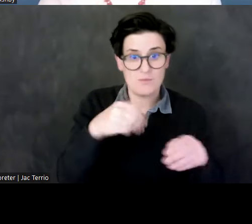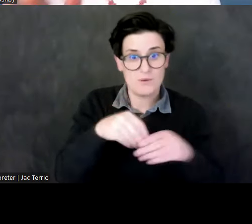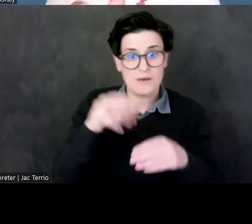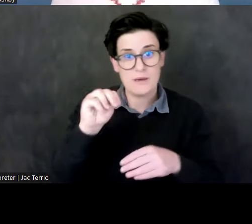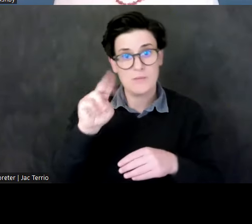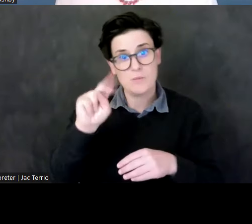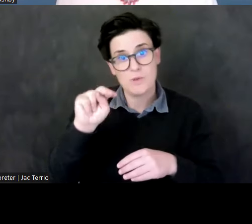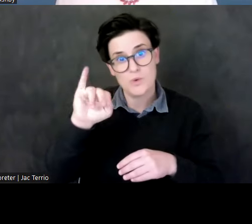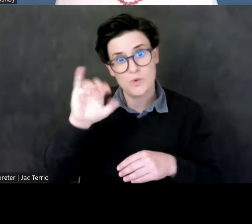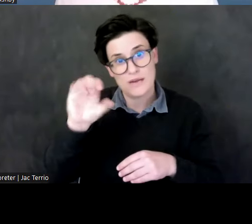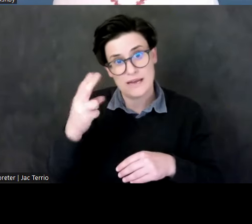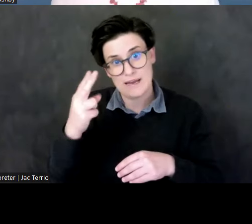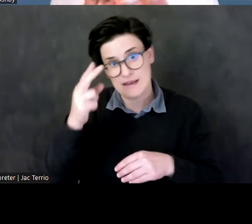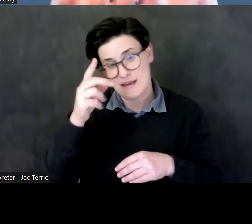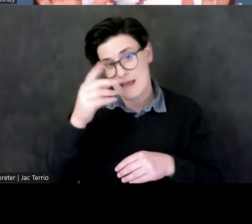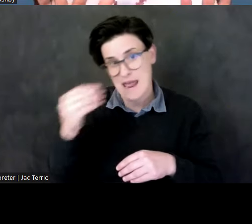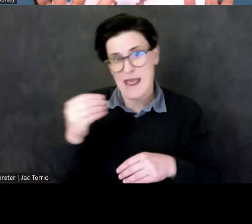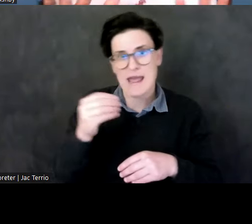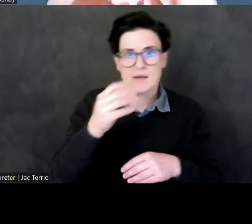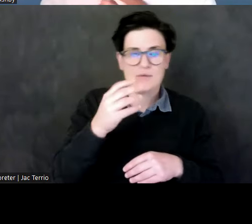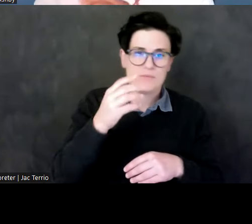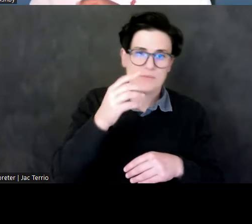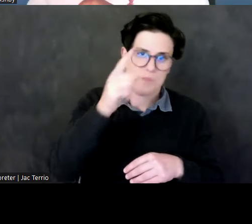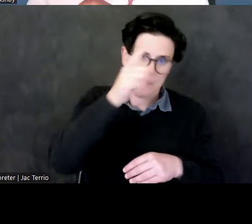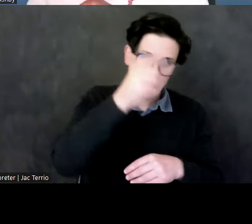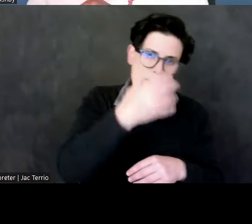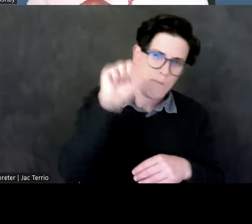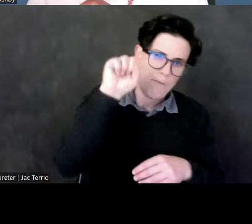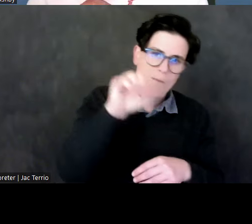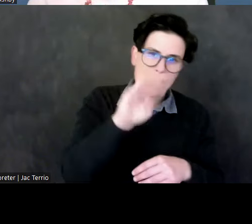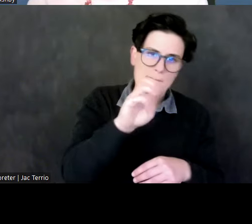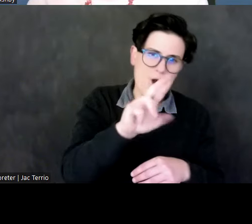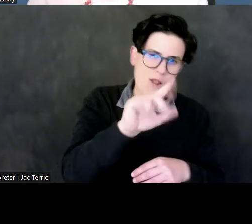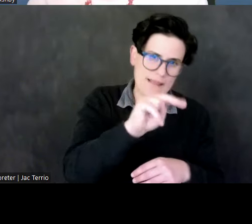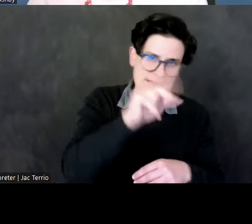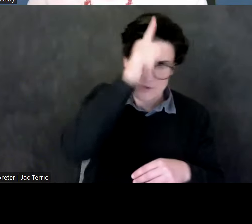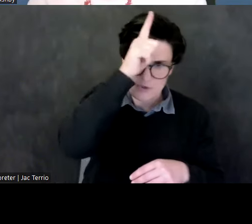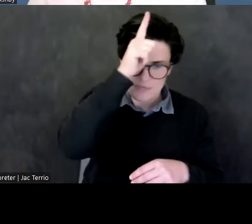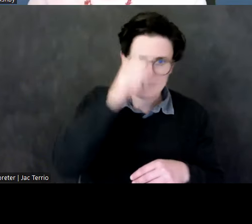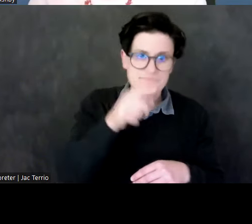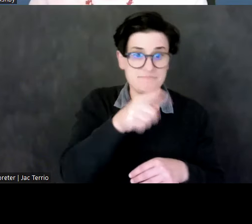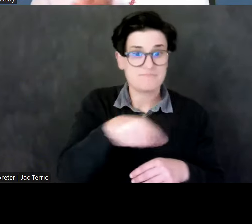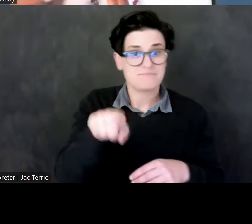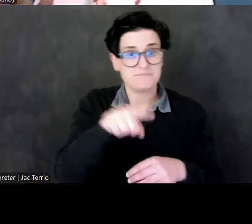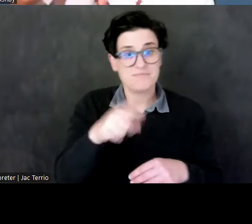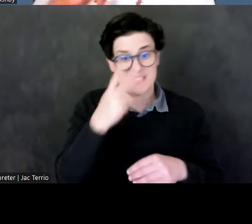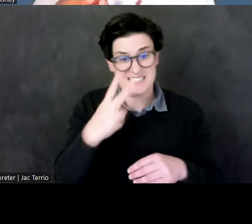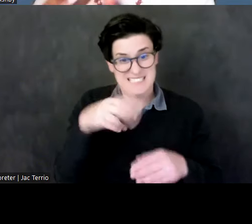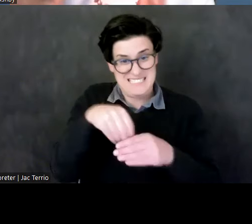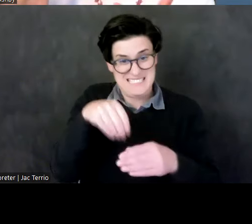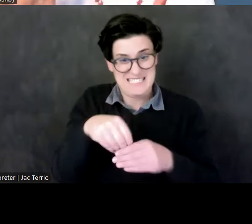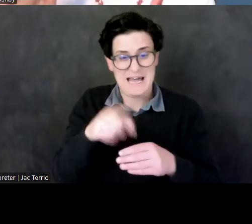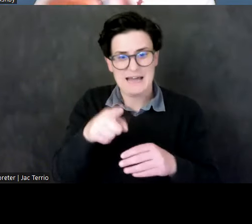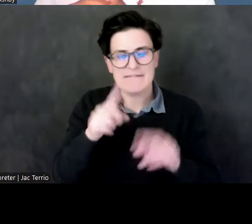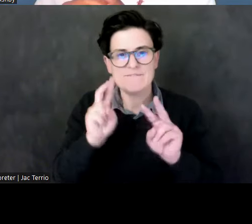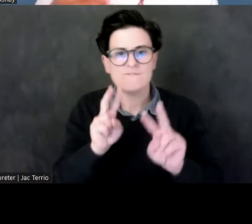So this is a depiction from the interior of the funerary chapel of Amani Shaketo. On the right, we